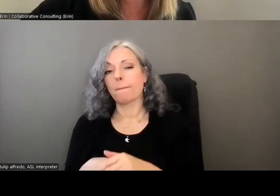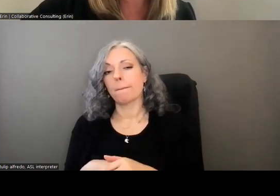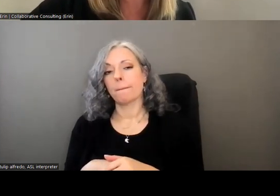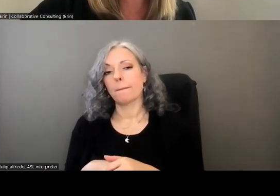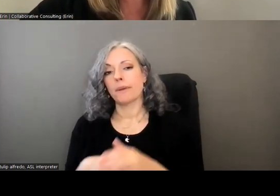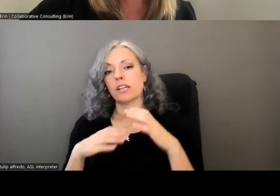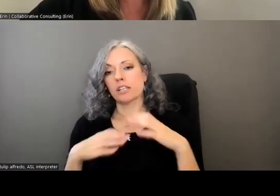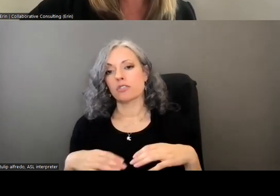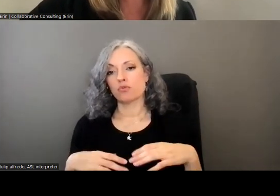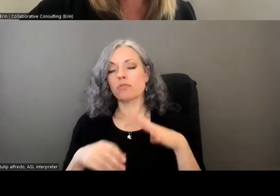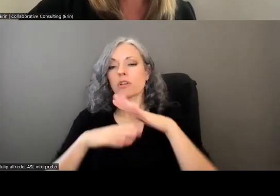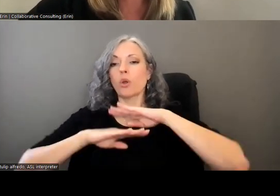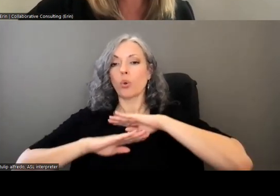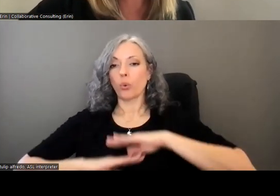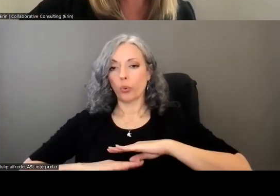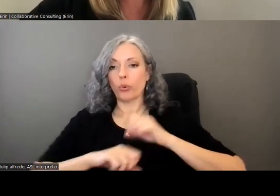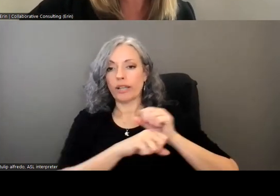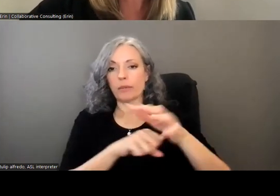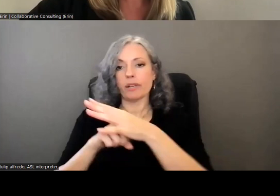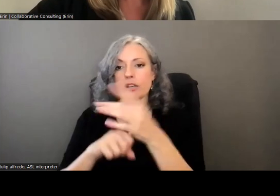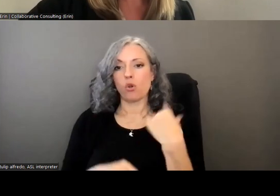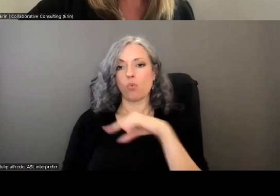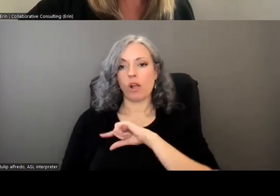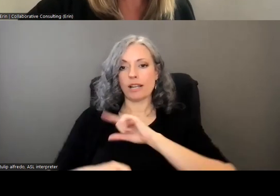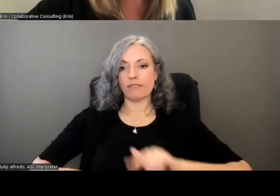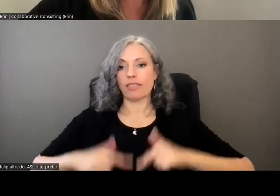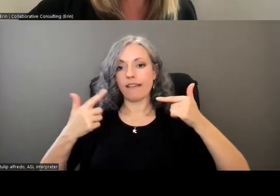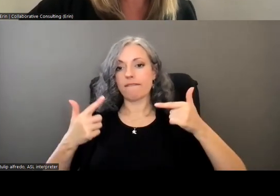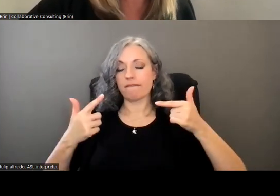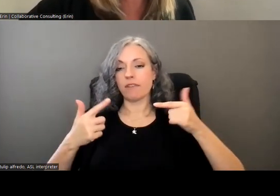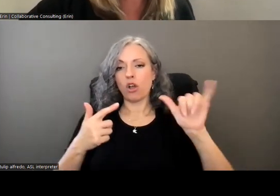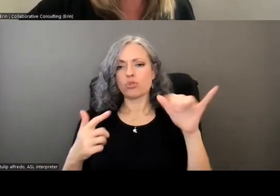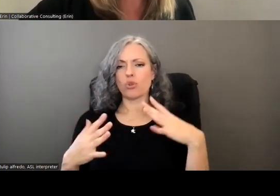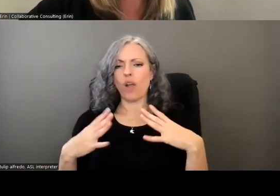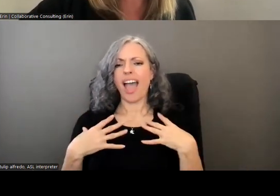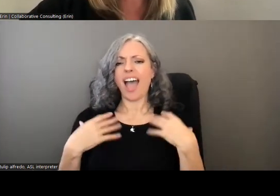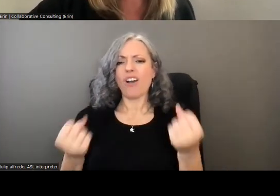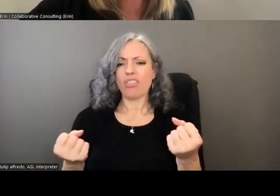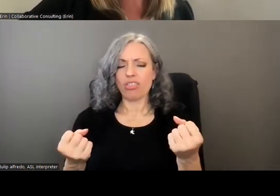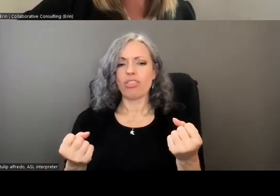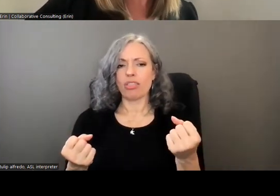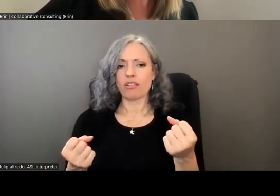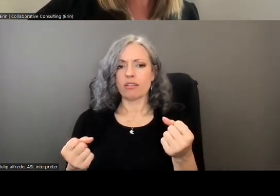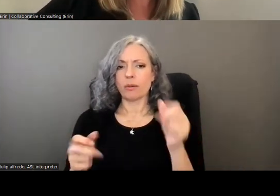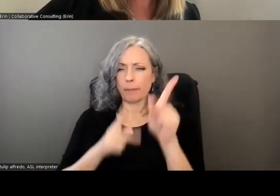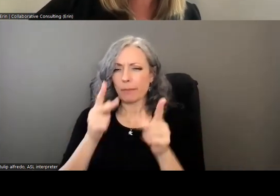satisfaction uh and impact quality of life as well as health outcomes or even just public awareness